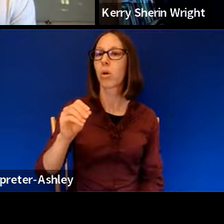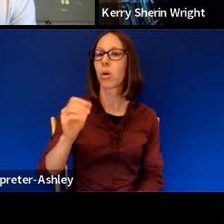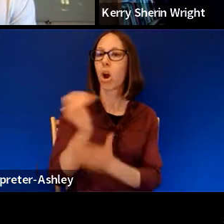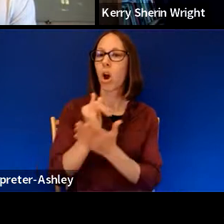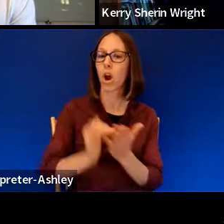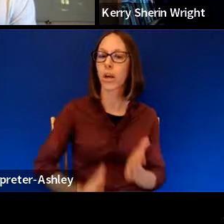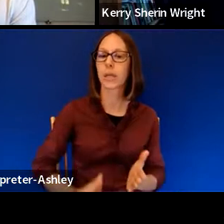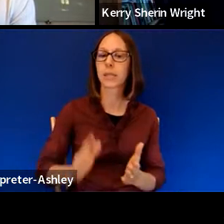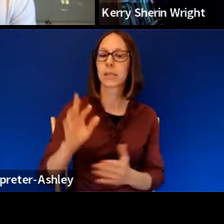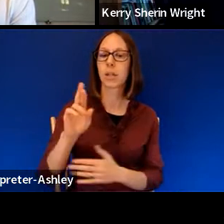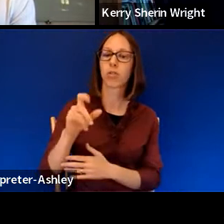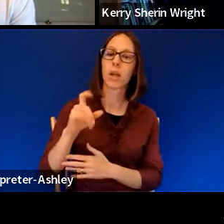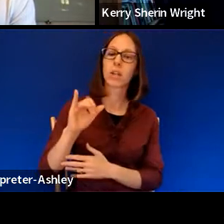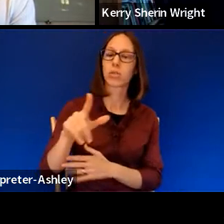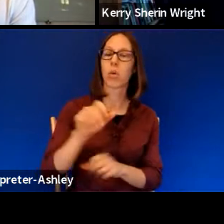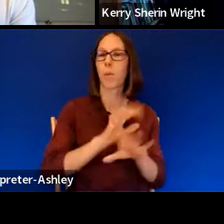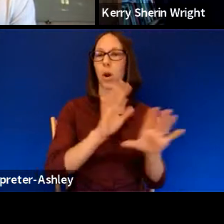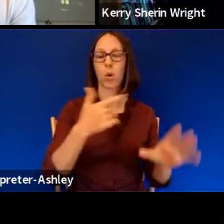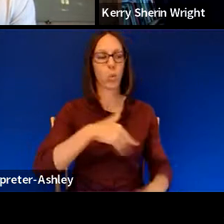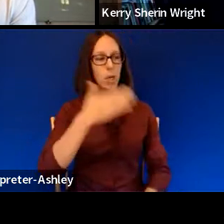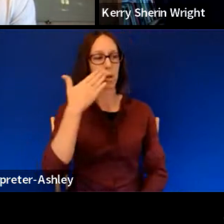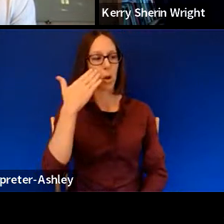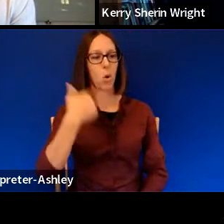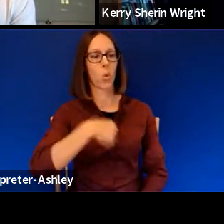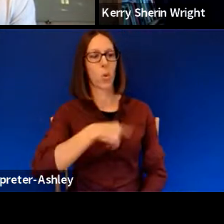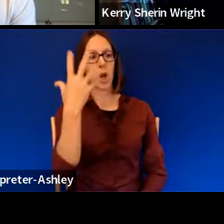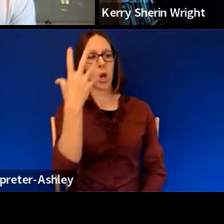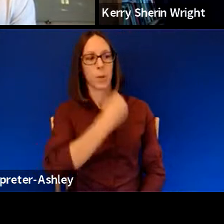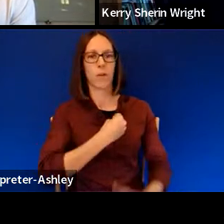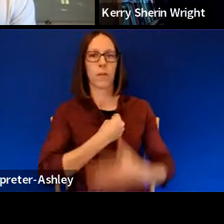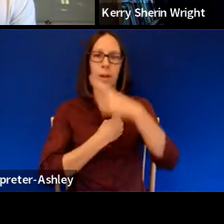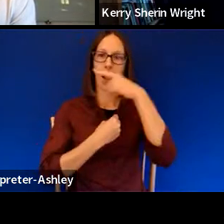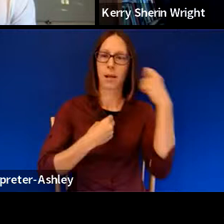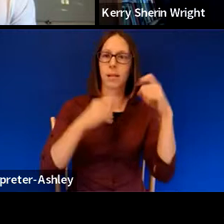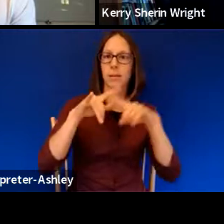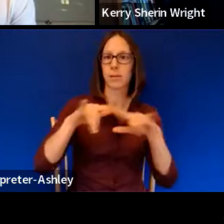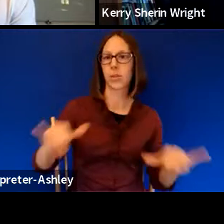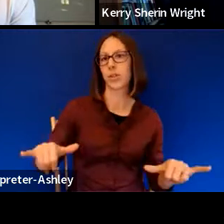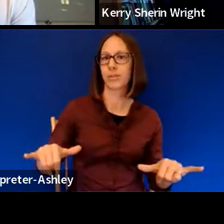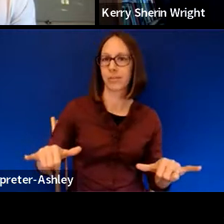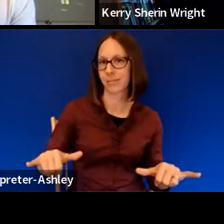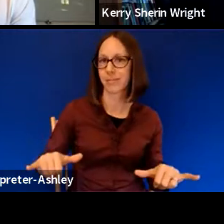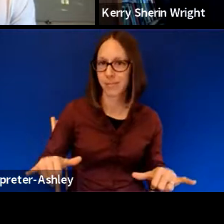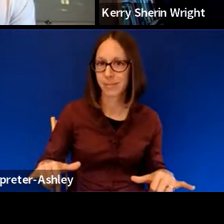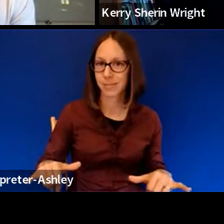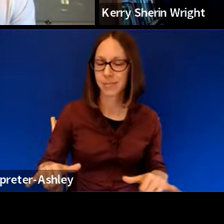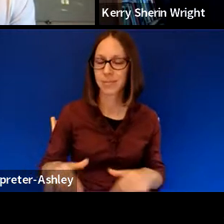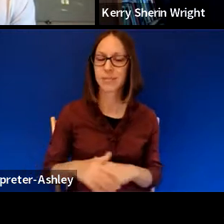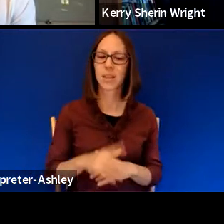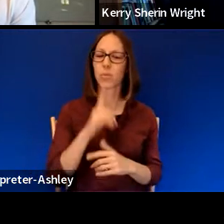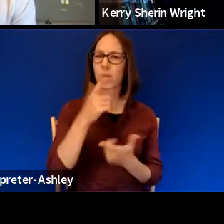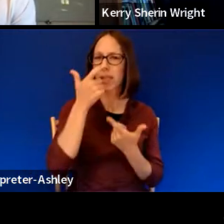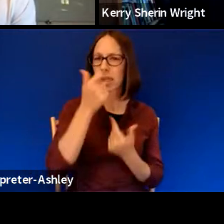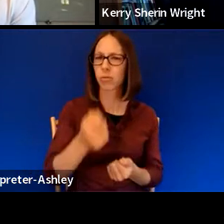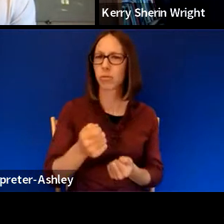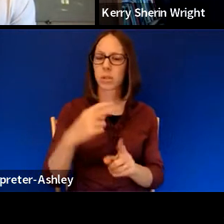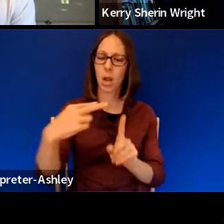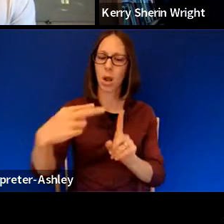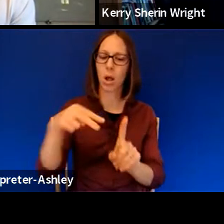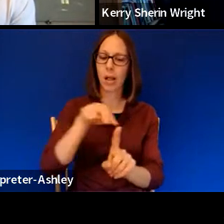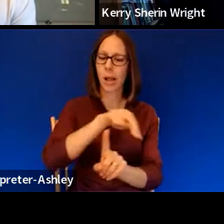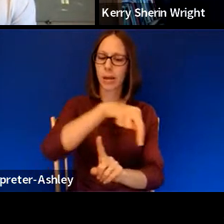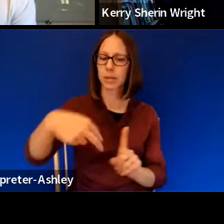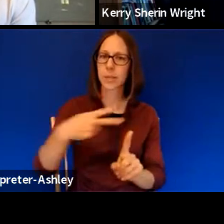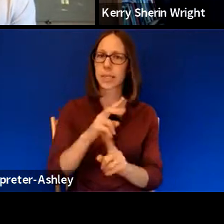says, you know, we know we are ugly and beautiful. We know we are beautiful and ugly too. And he's really trying to interest it in all aspects. Another